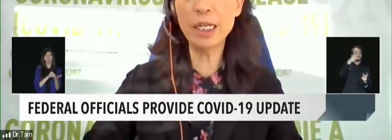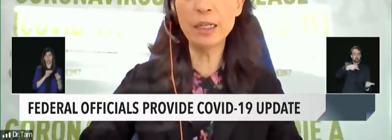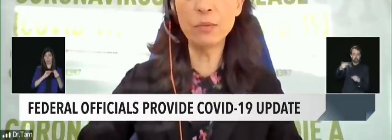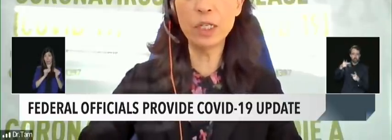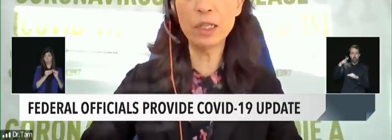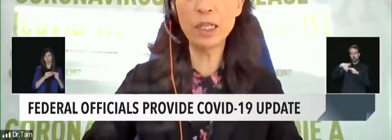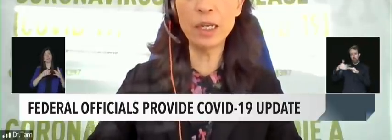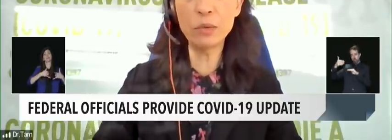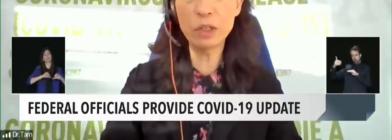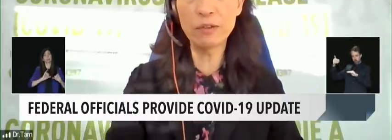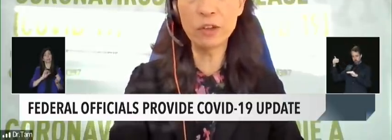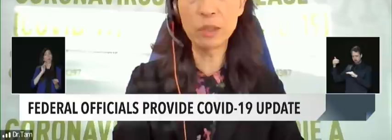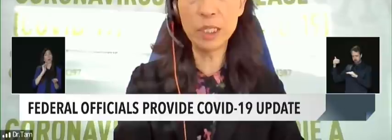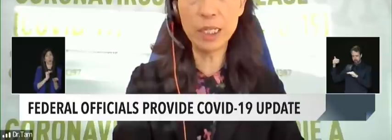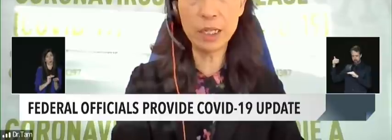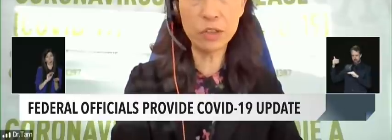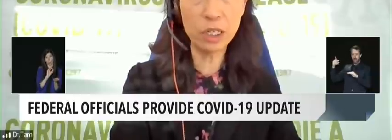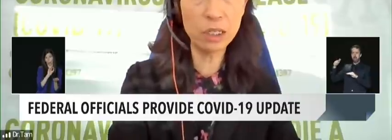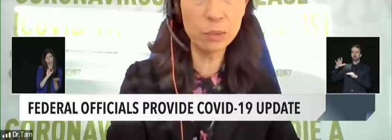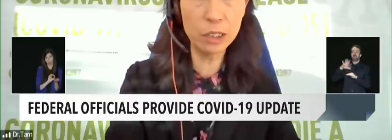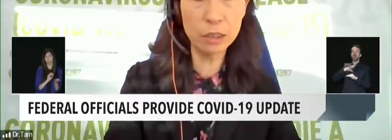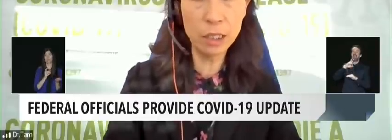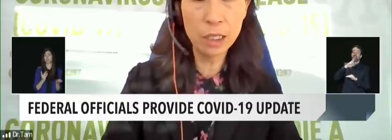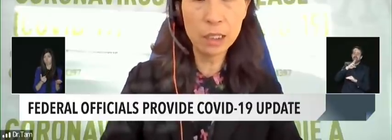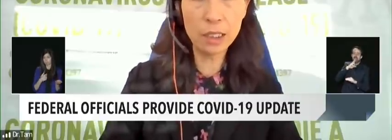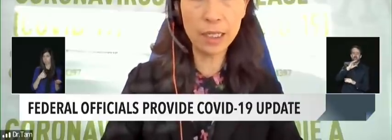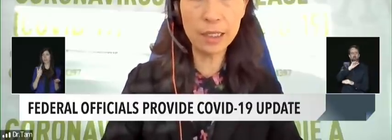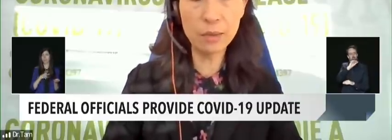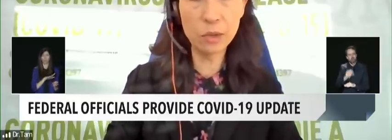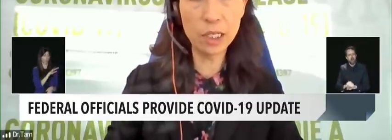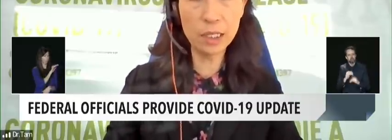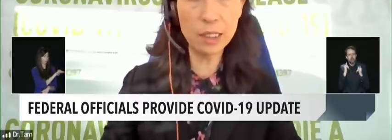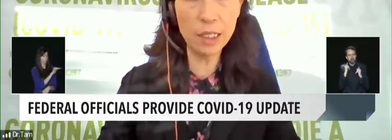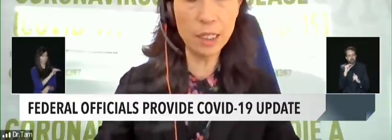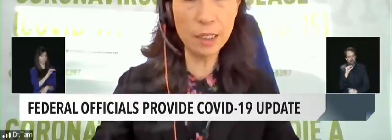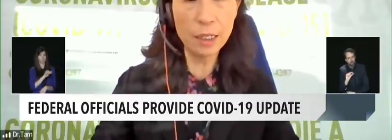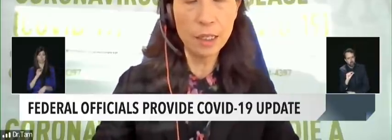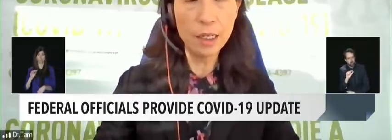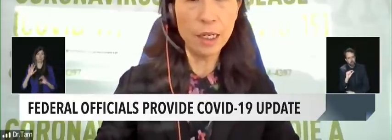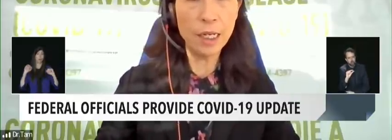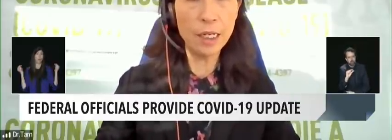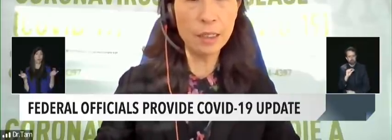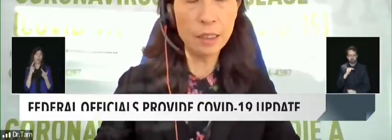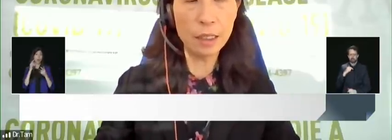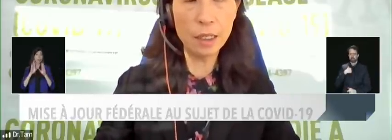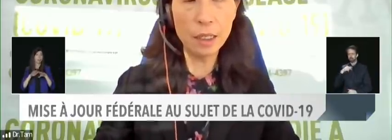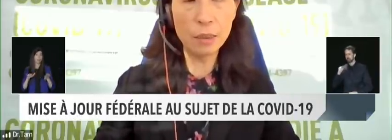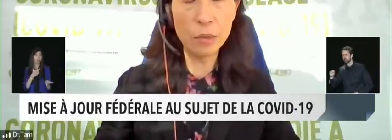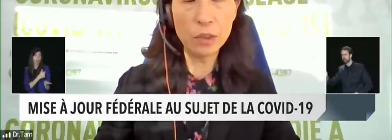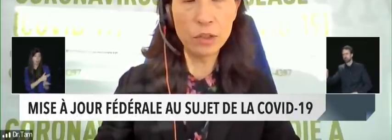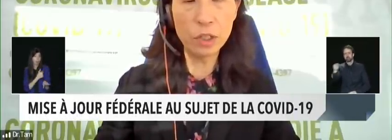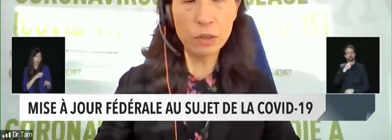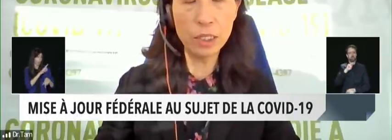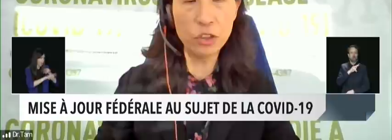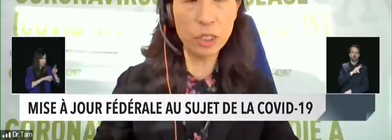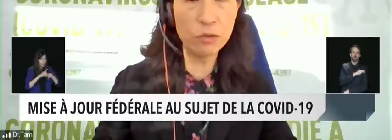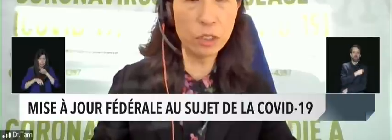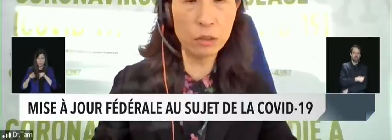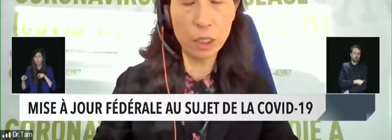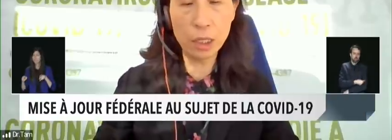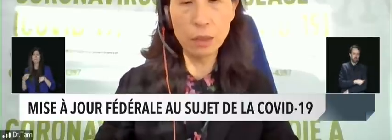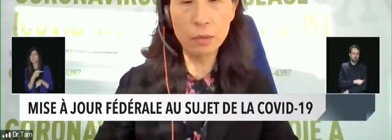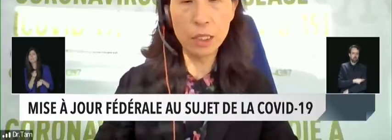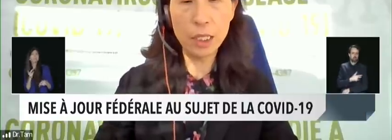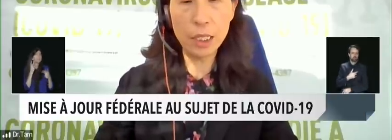been checking in with a network of all the pediatric hospitals to ask them what they're seeing, and so in